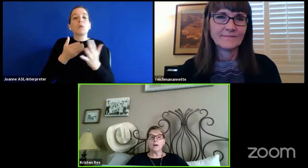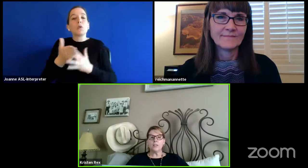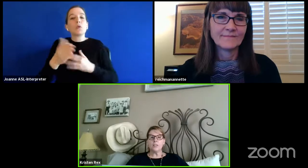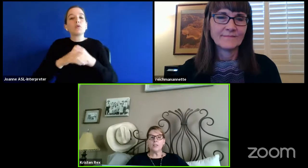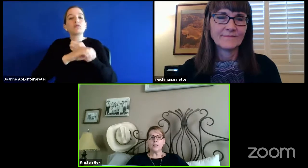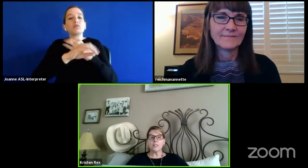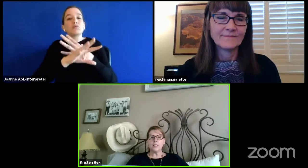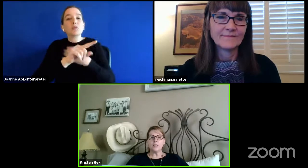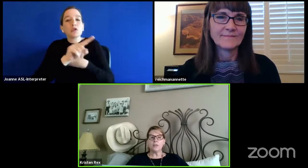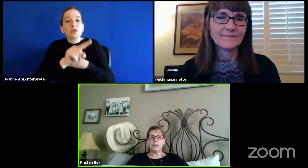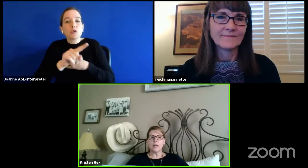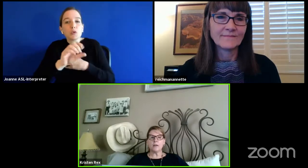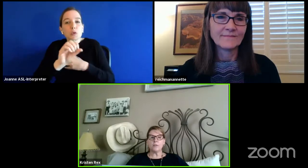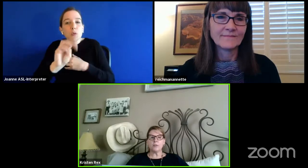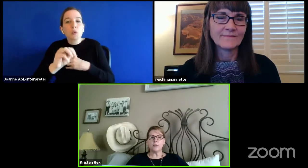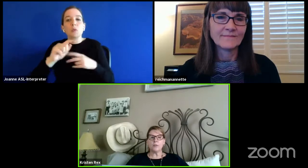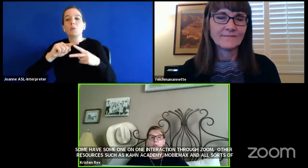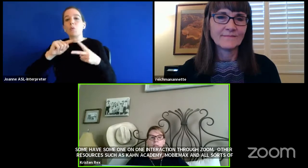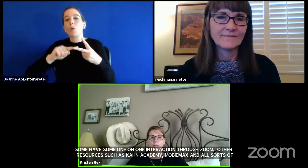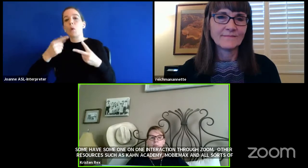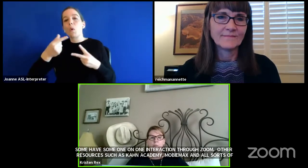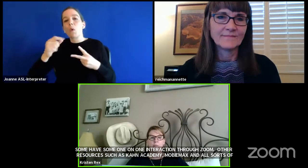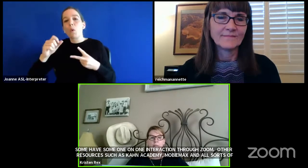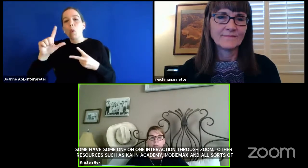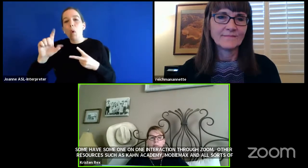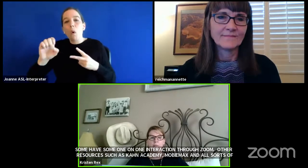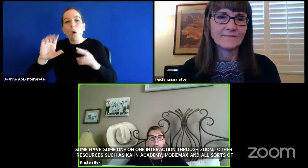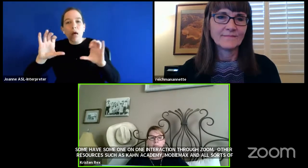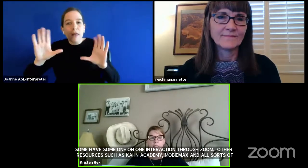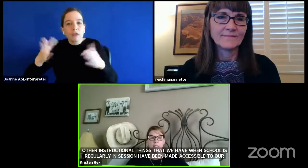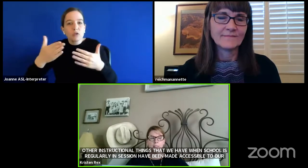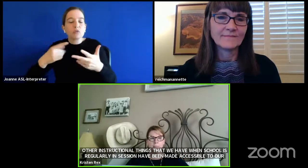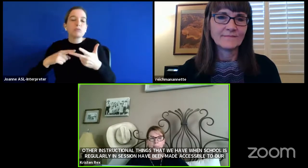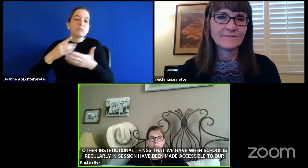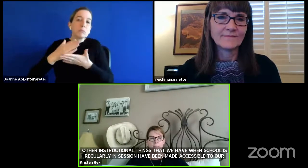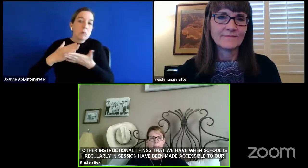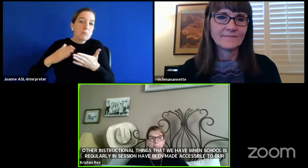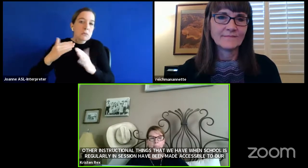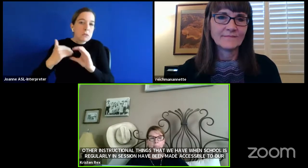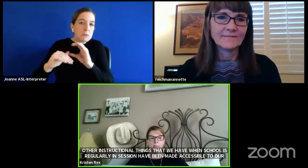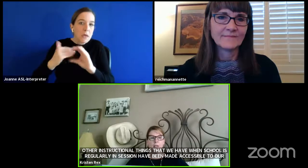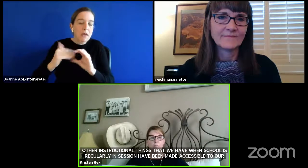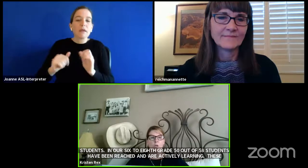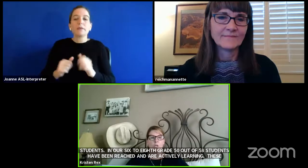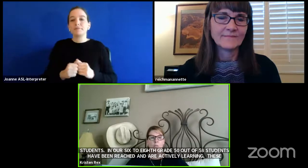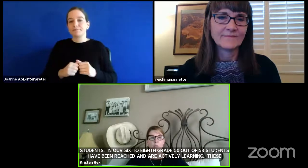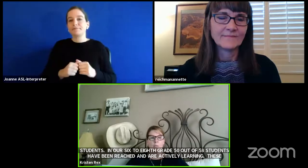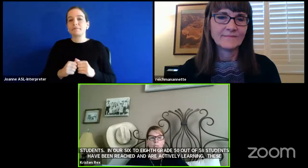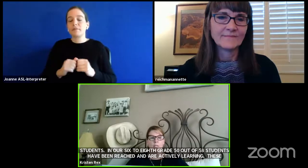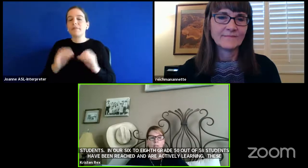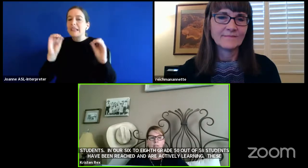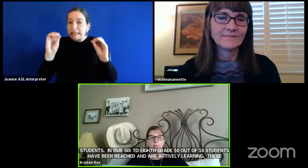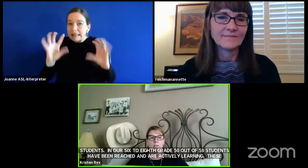Our teachers continue to have their Google Classroom sites updated. And work is posted and submitted